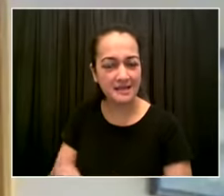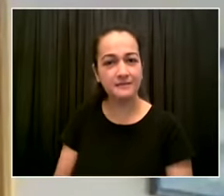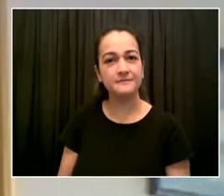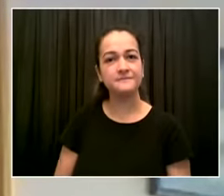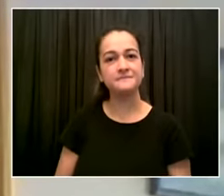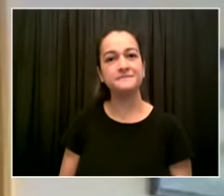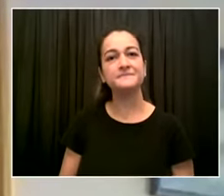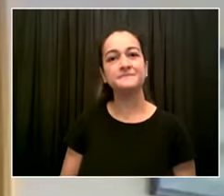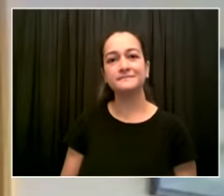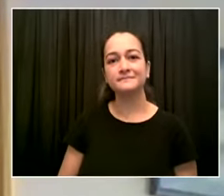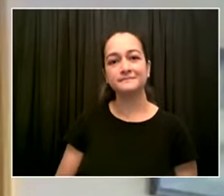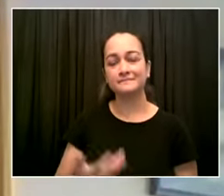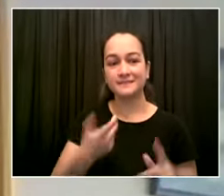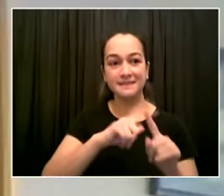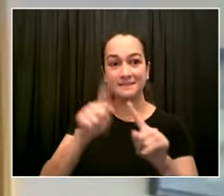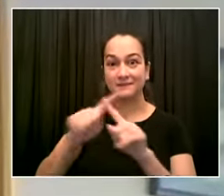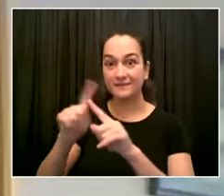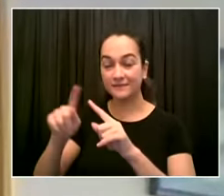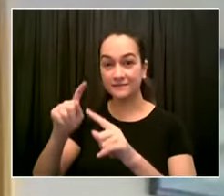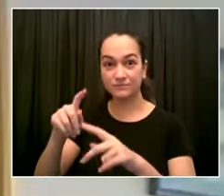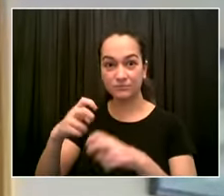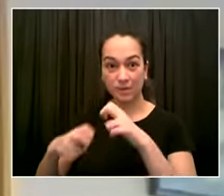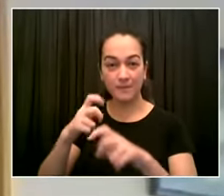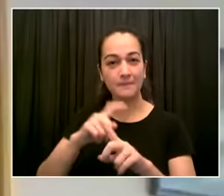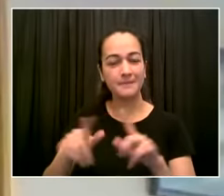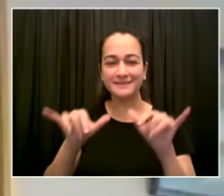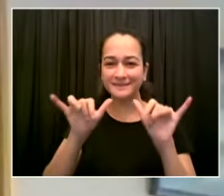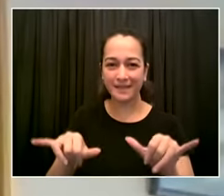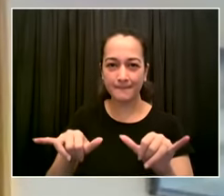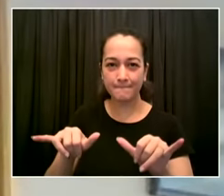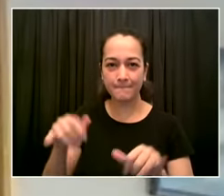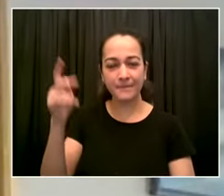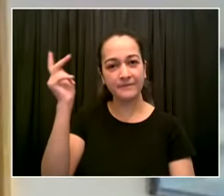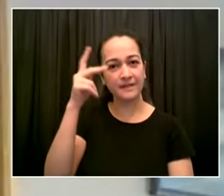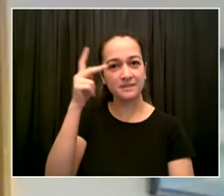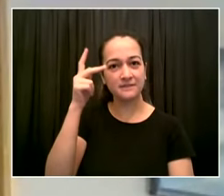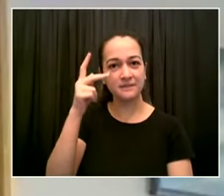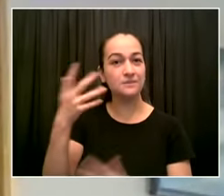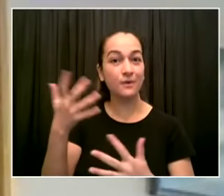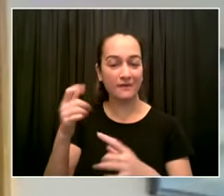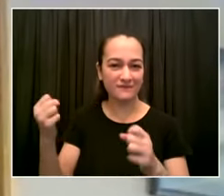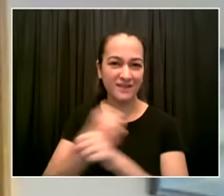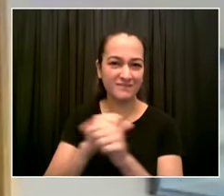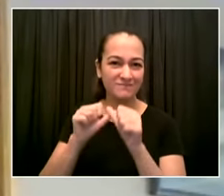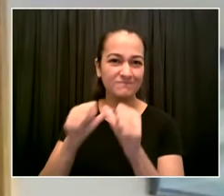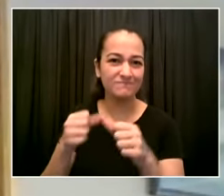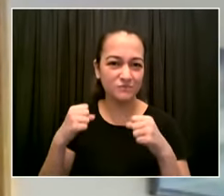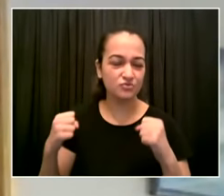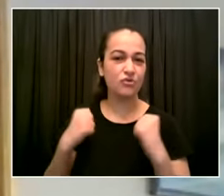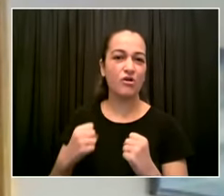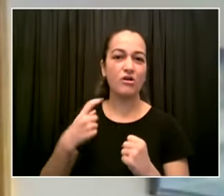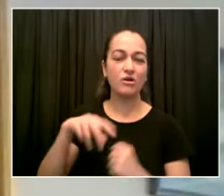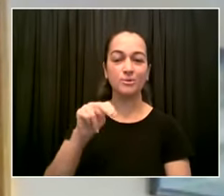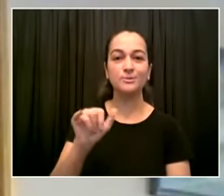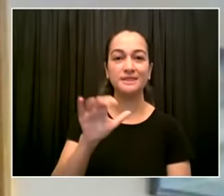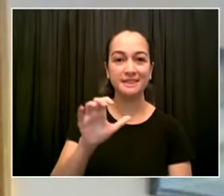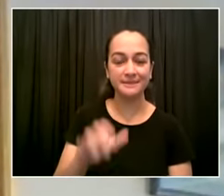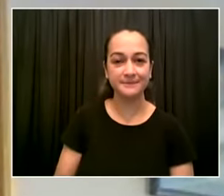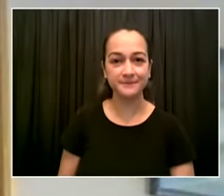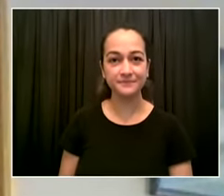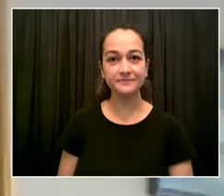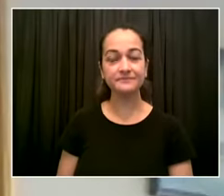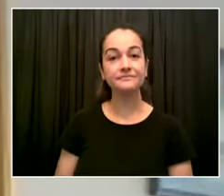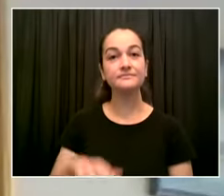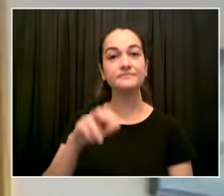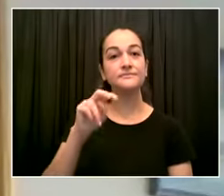not strangers to adversity but it is adversely strange for us not to work together for the common good